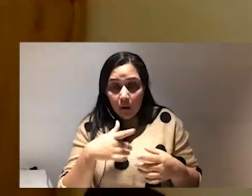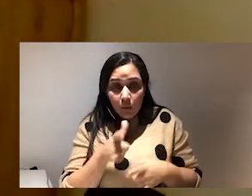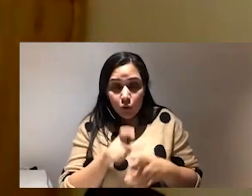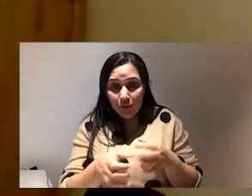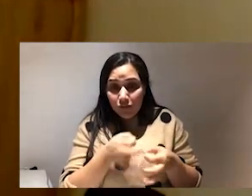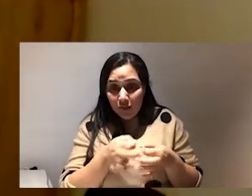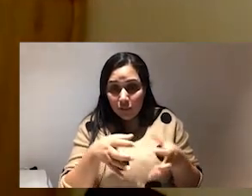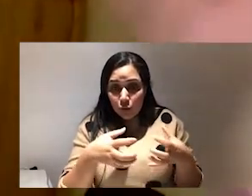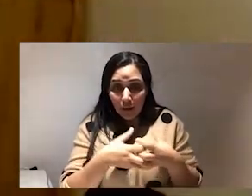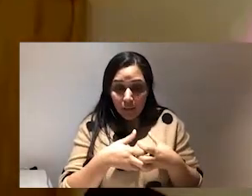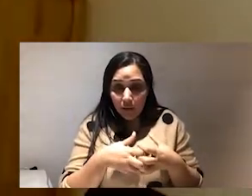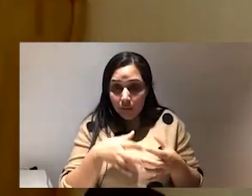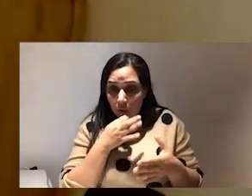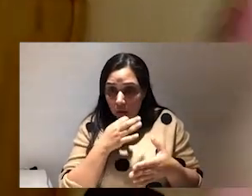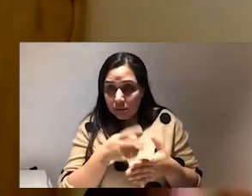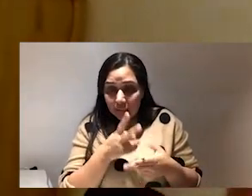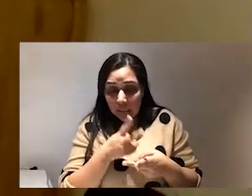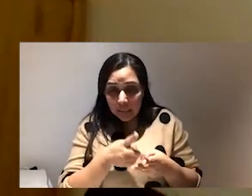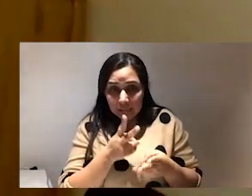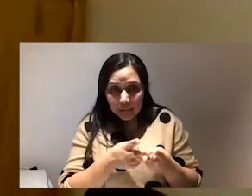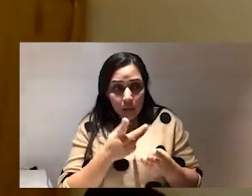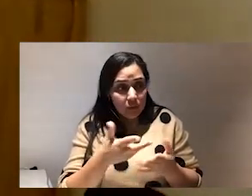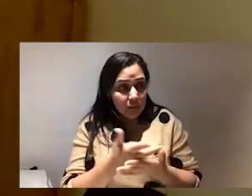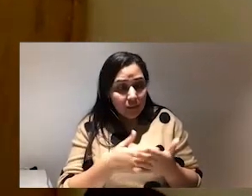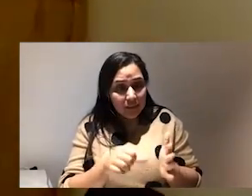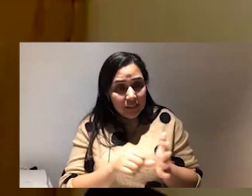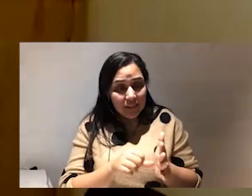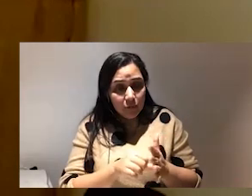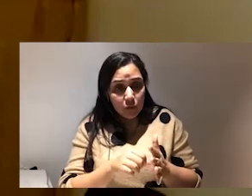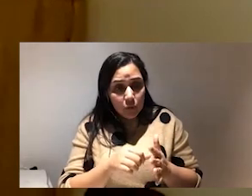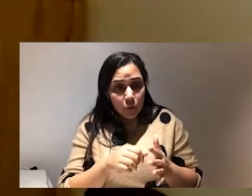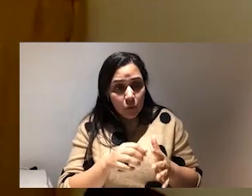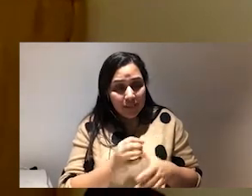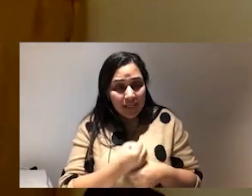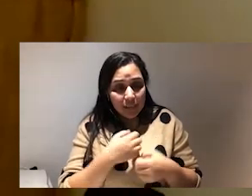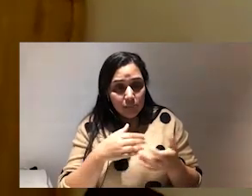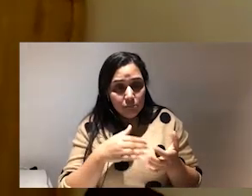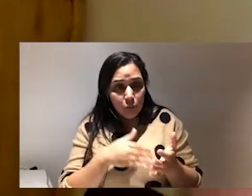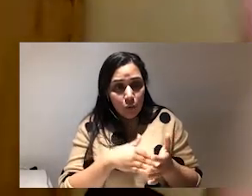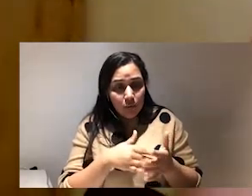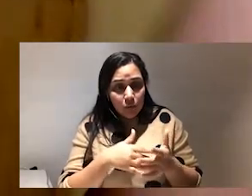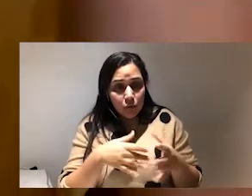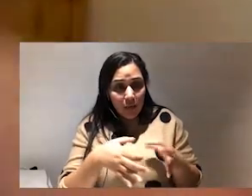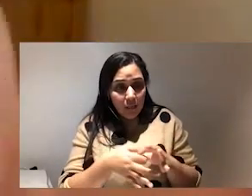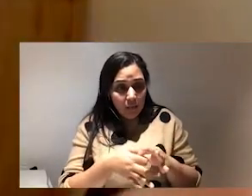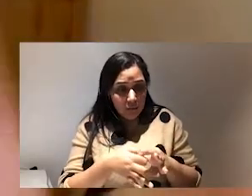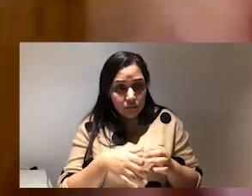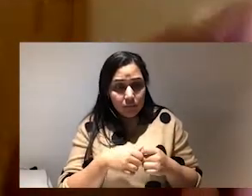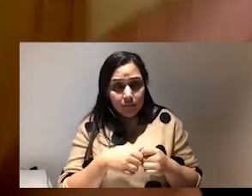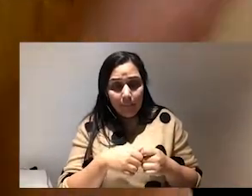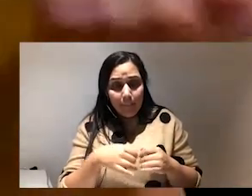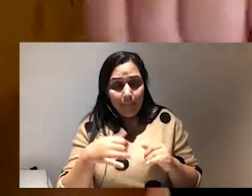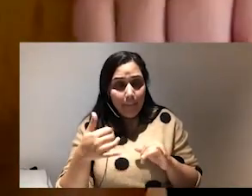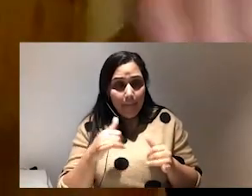together are we you know discussing these quite like difficult tense moments together i think often we can look so outside